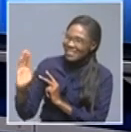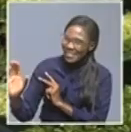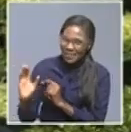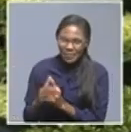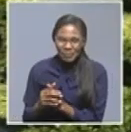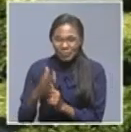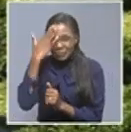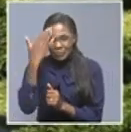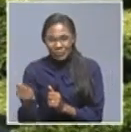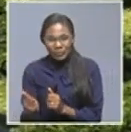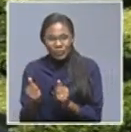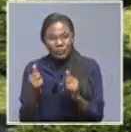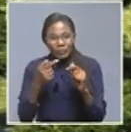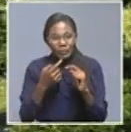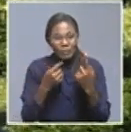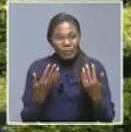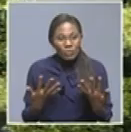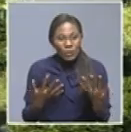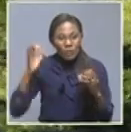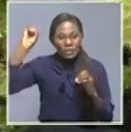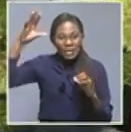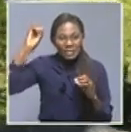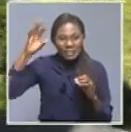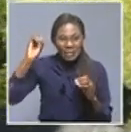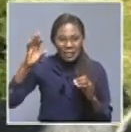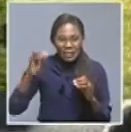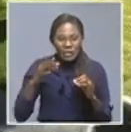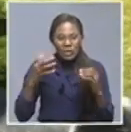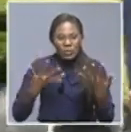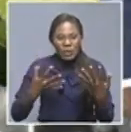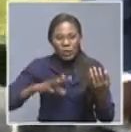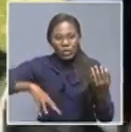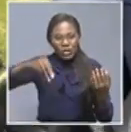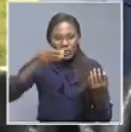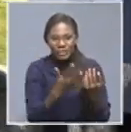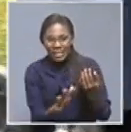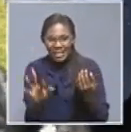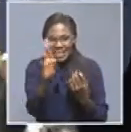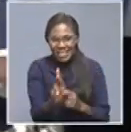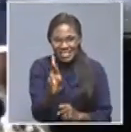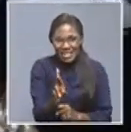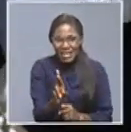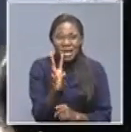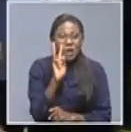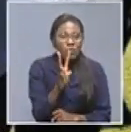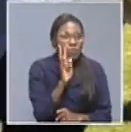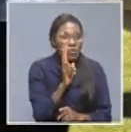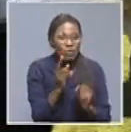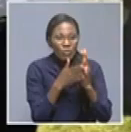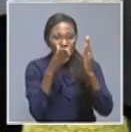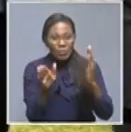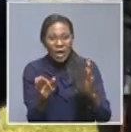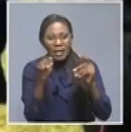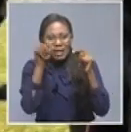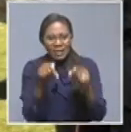Good afternoon, we are coming to you live from Shakati here in the Oceana region where we just witnessed the launch of this year's